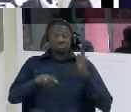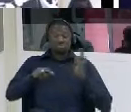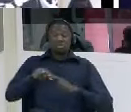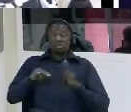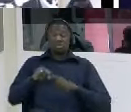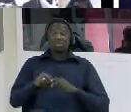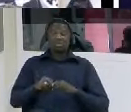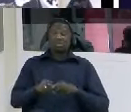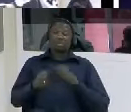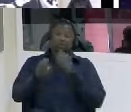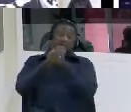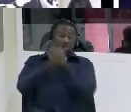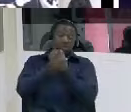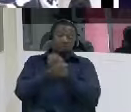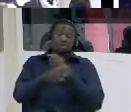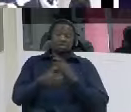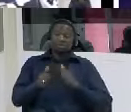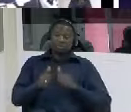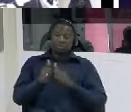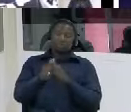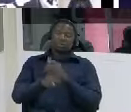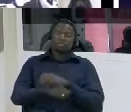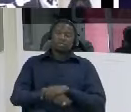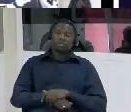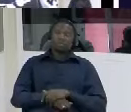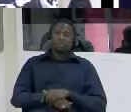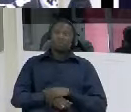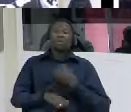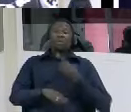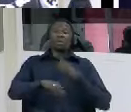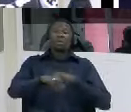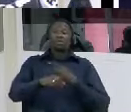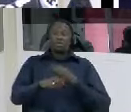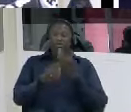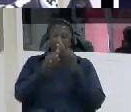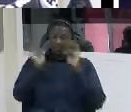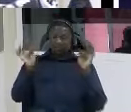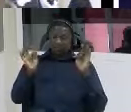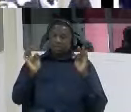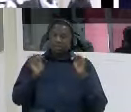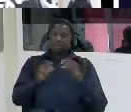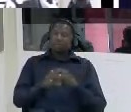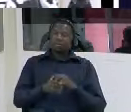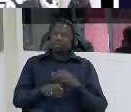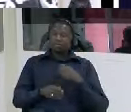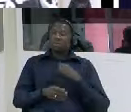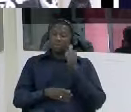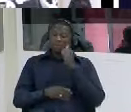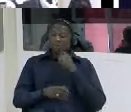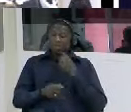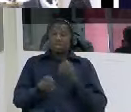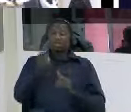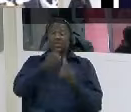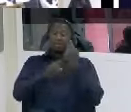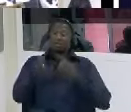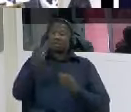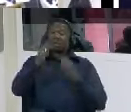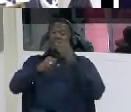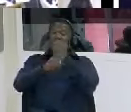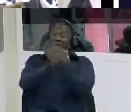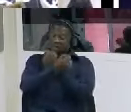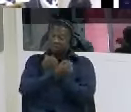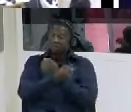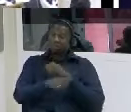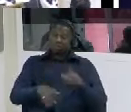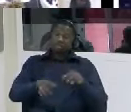sentenced accordingly so during my acuity and discharge i also was re-arrested again and taken to a prison